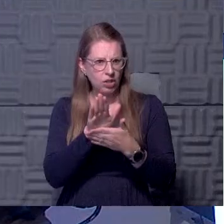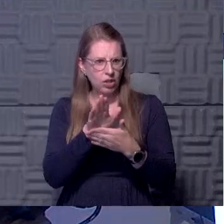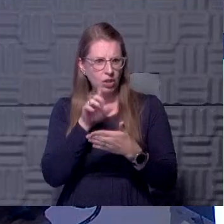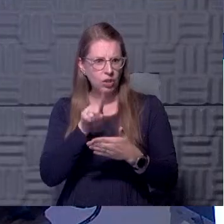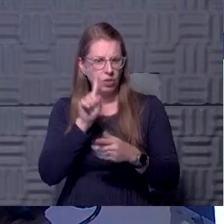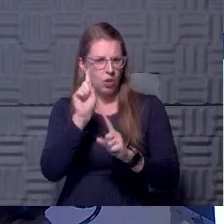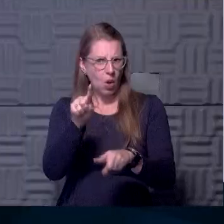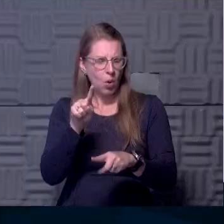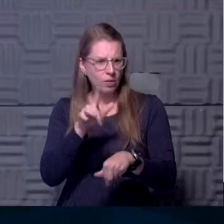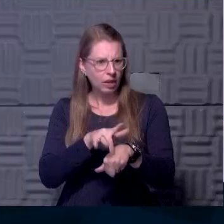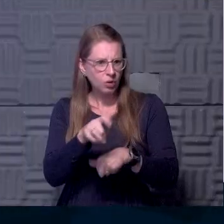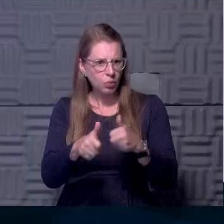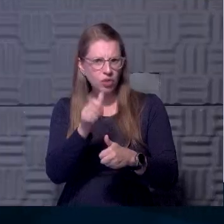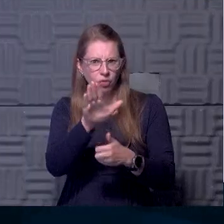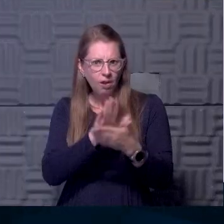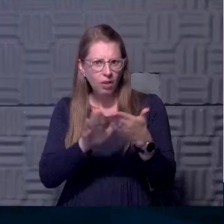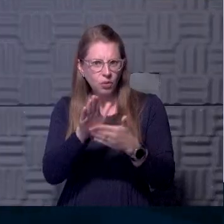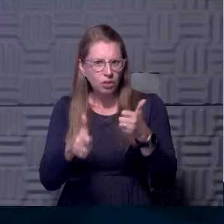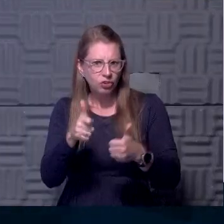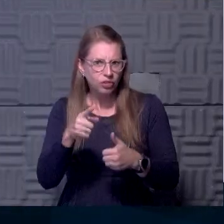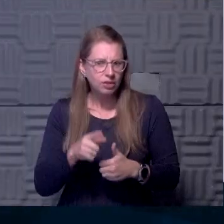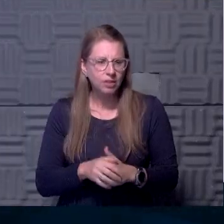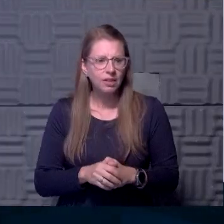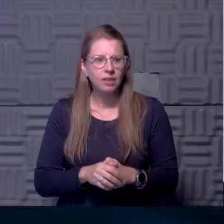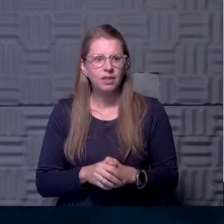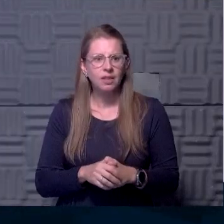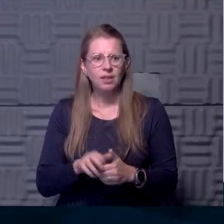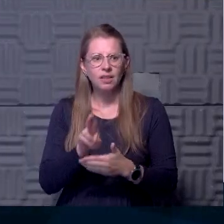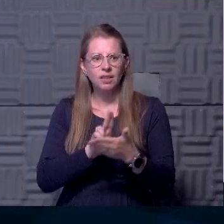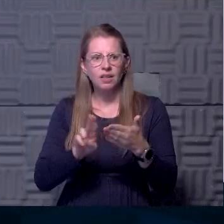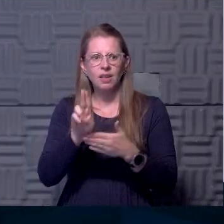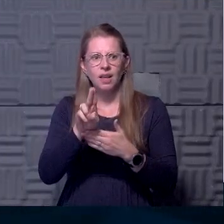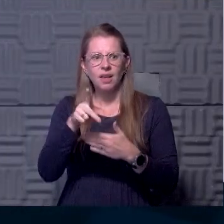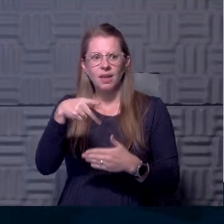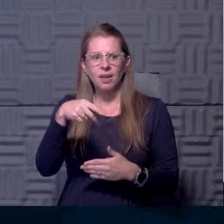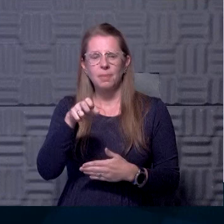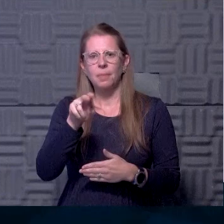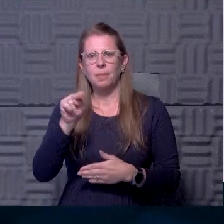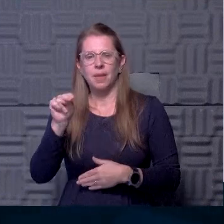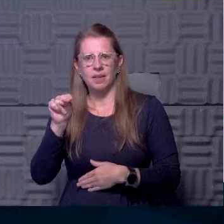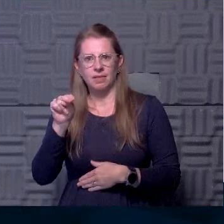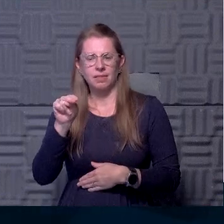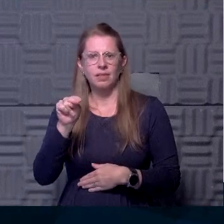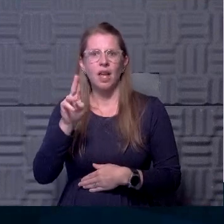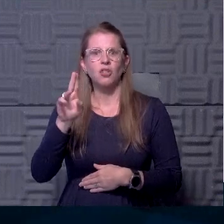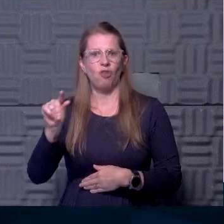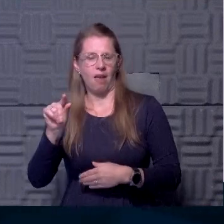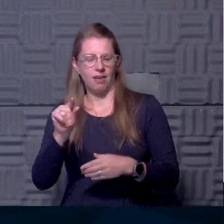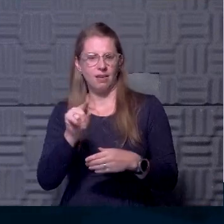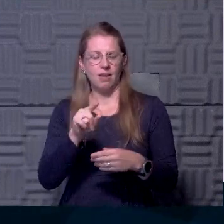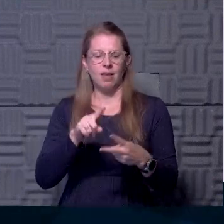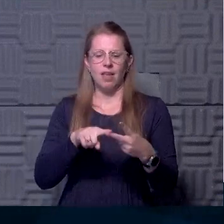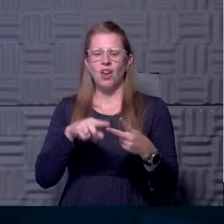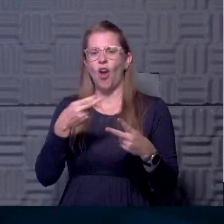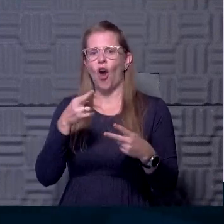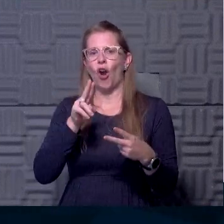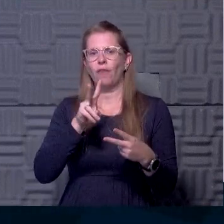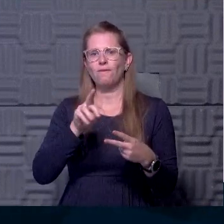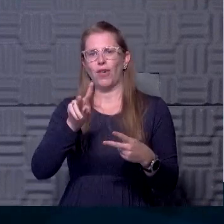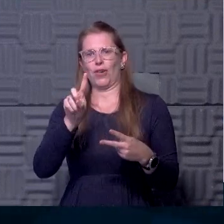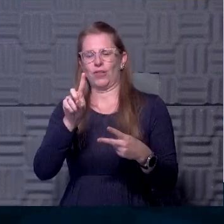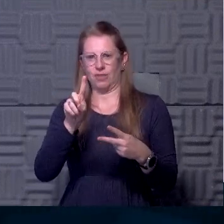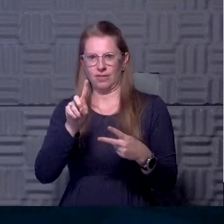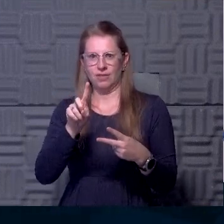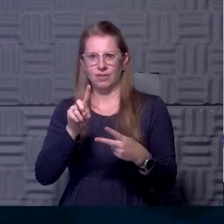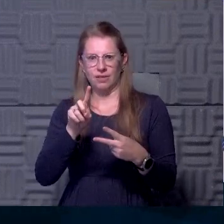them as well, Robert. What's your school? I went to the University of Pennsylvania undergrad and Harvard graduate. Okay. So I don't think I'll insult